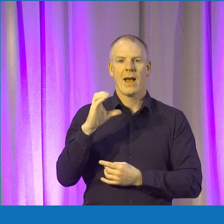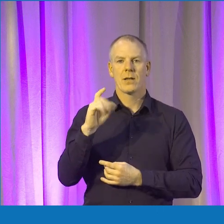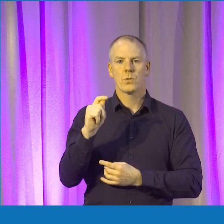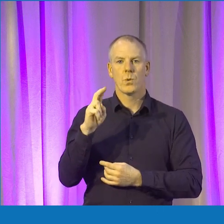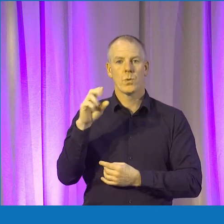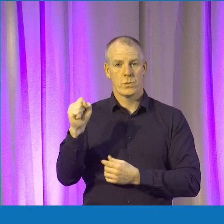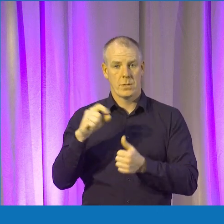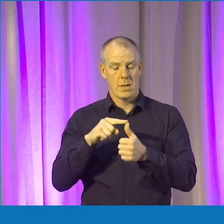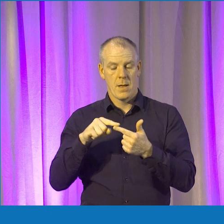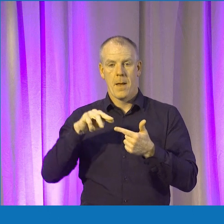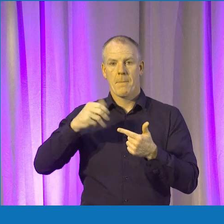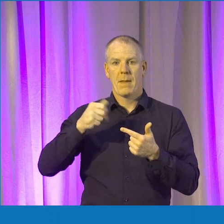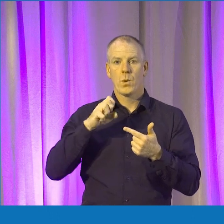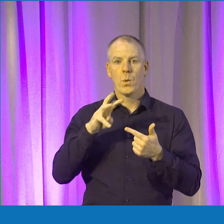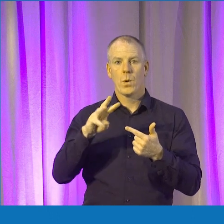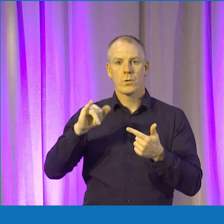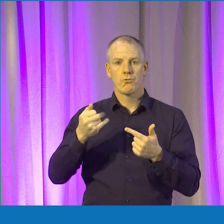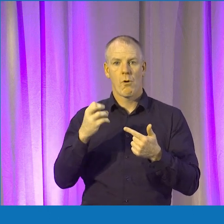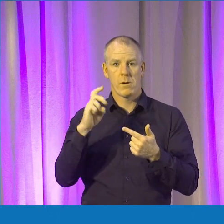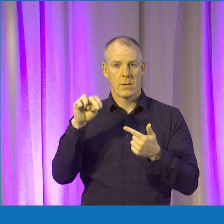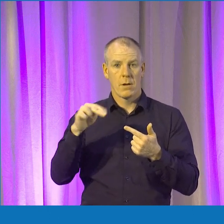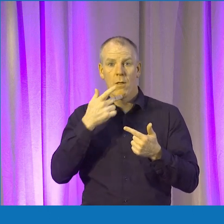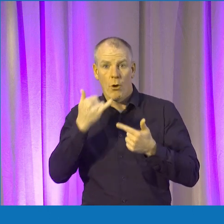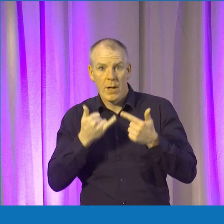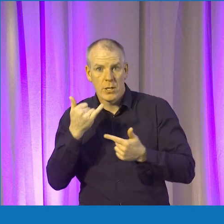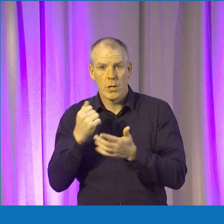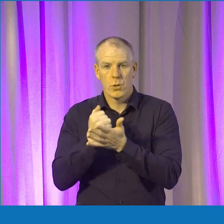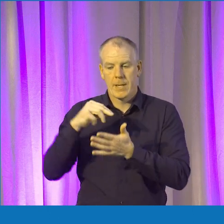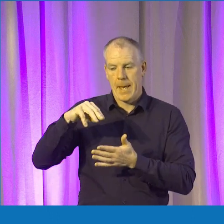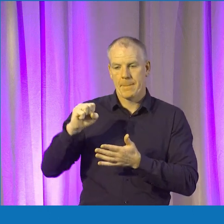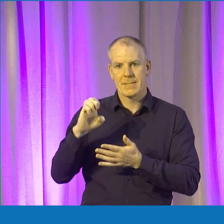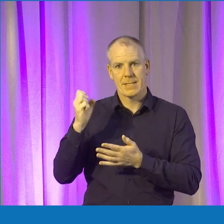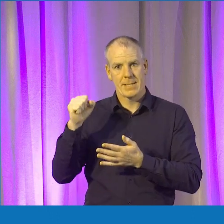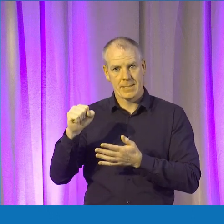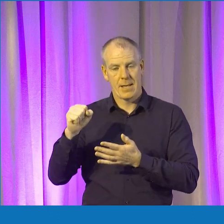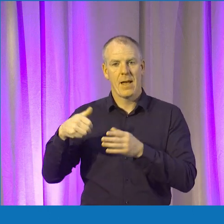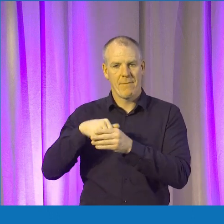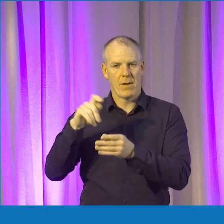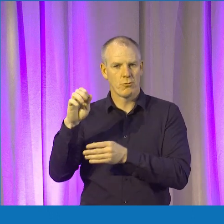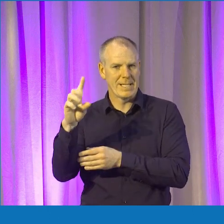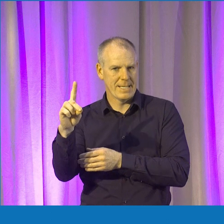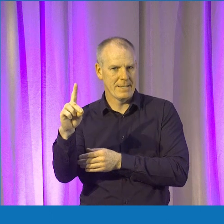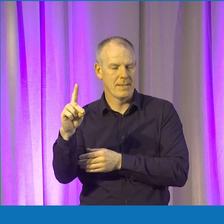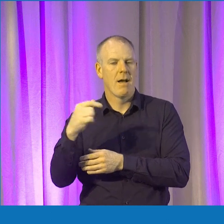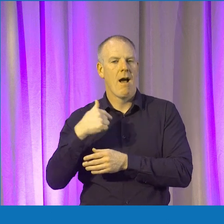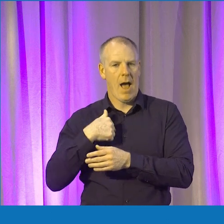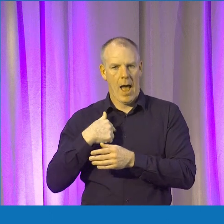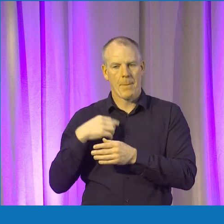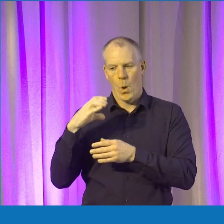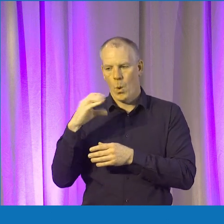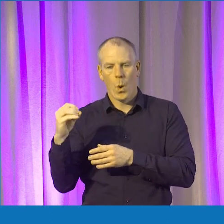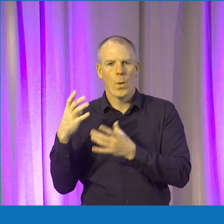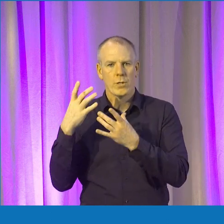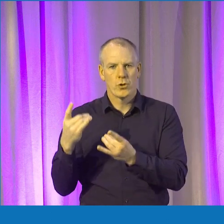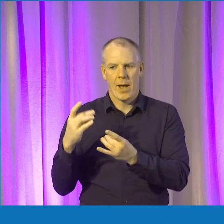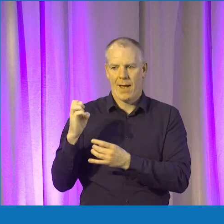Hi, my name is Matthew Jordan. I'm in third year studying EMSIS in Trinity College Dublin, obviously. And I am also co-chair